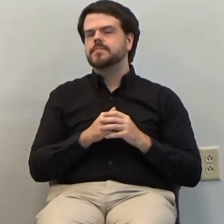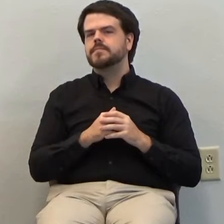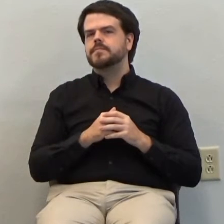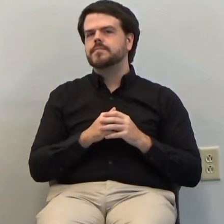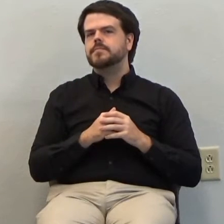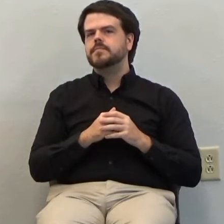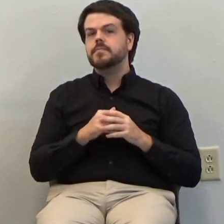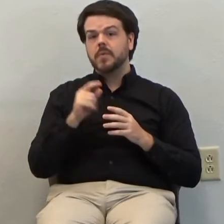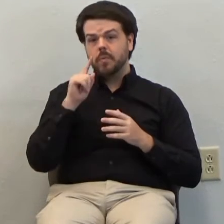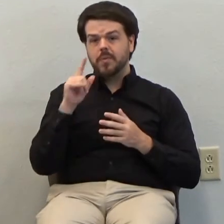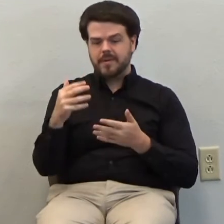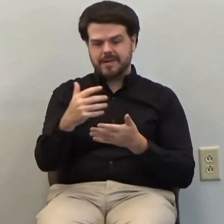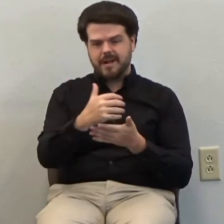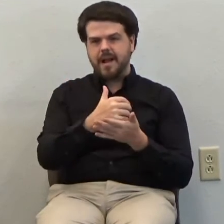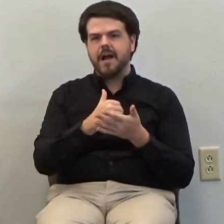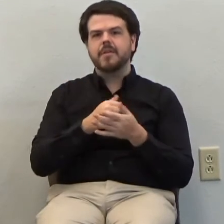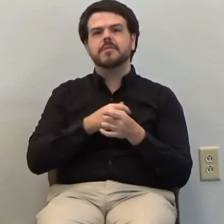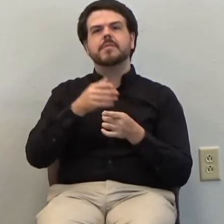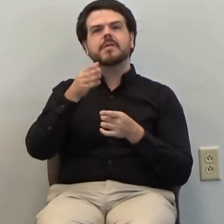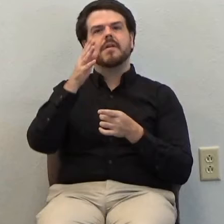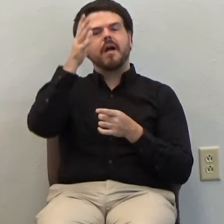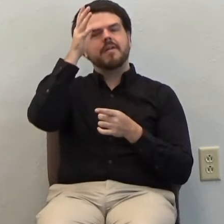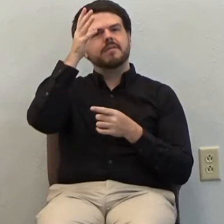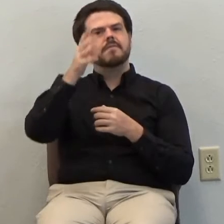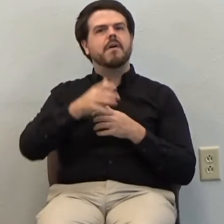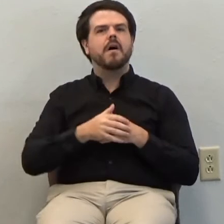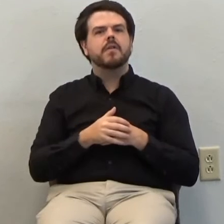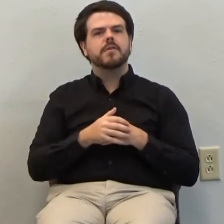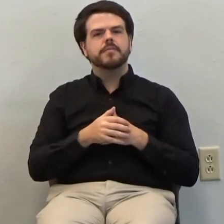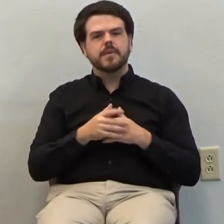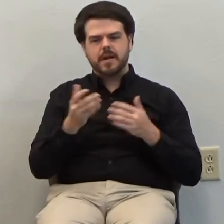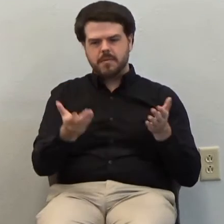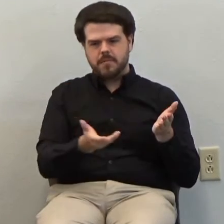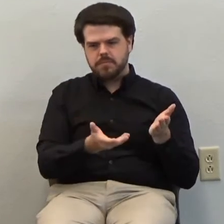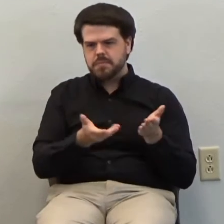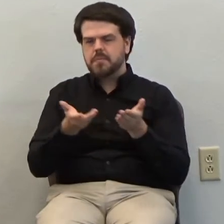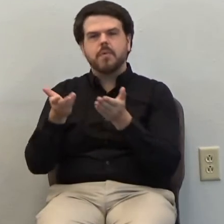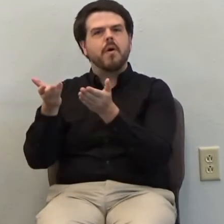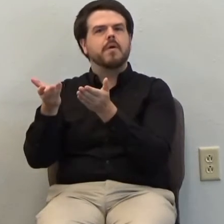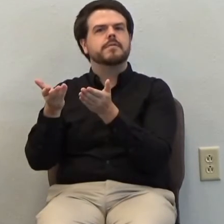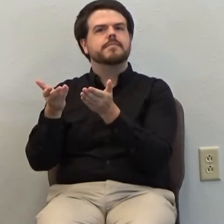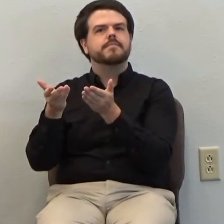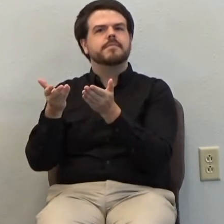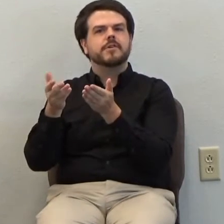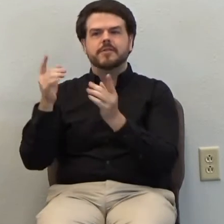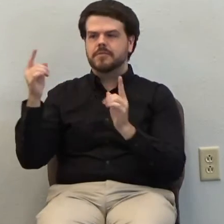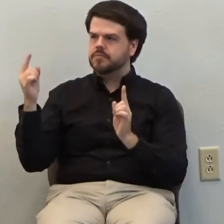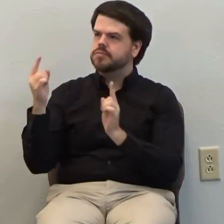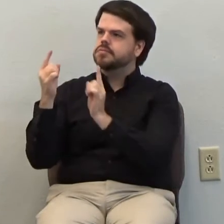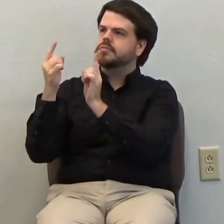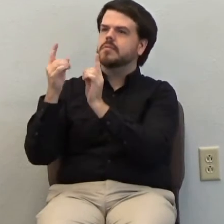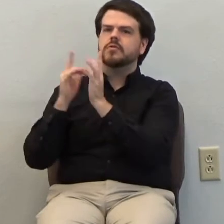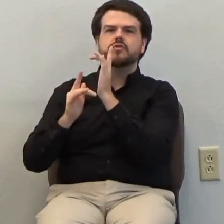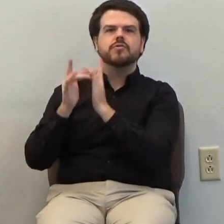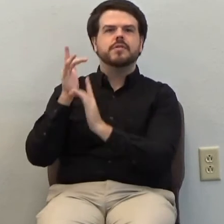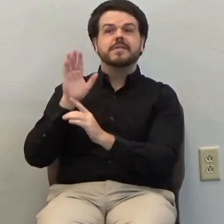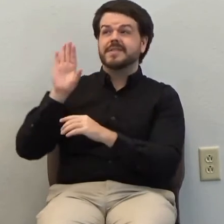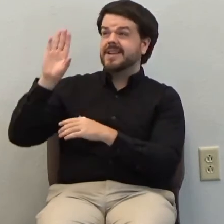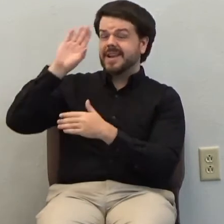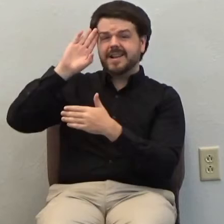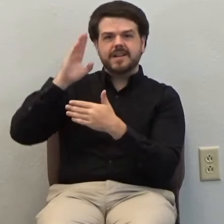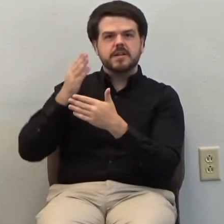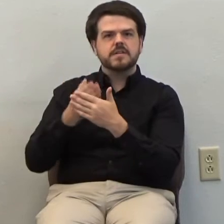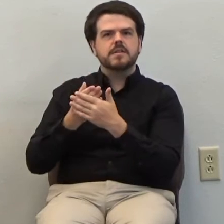we will be gathered by God, our blessed Father, and be brought by Him to see Jesus Christ, His Son,